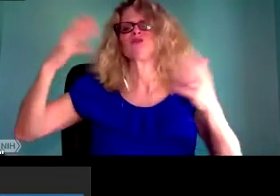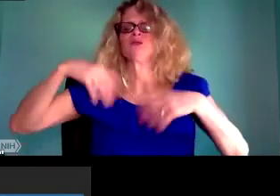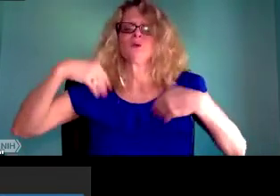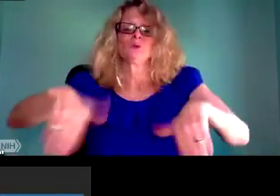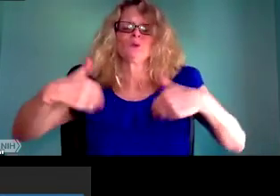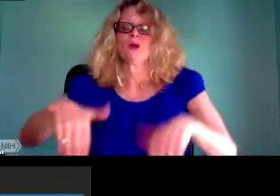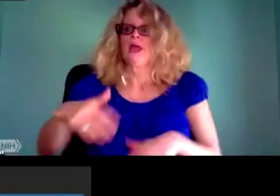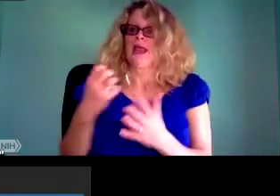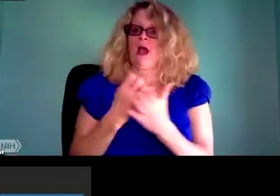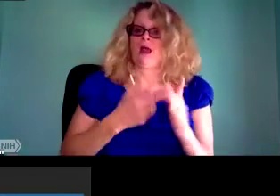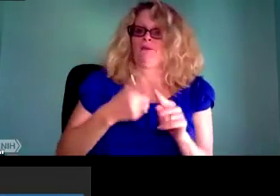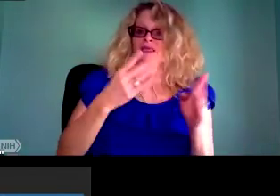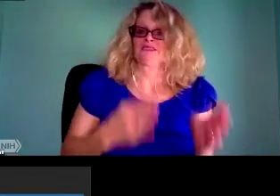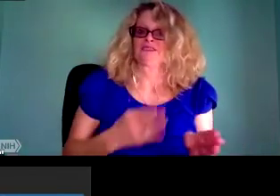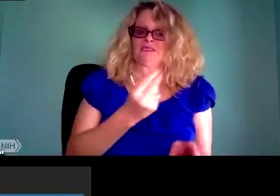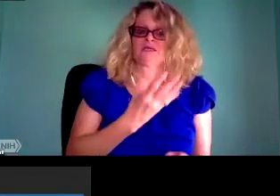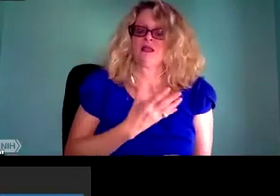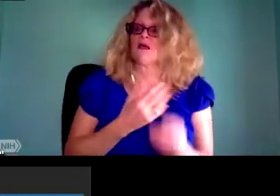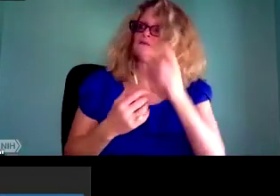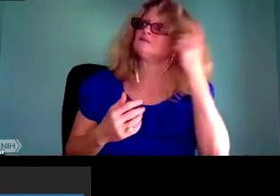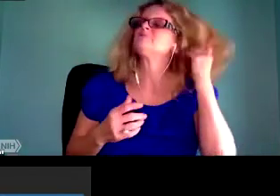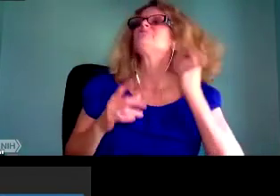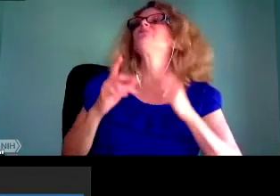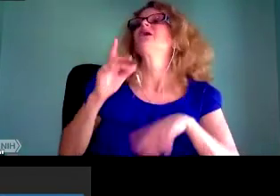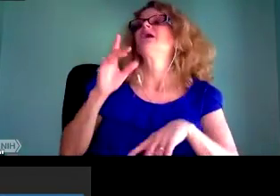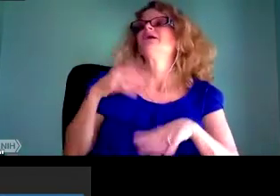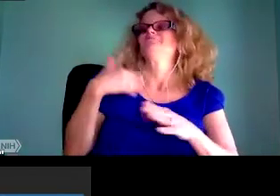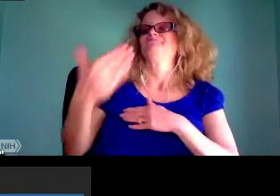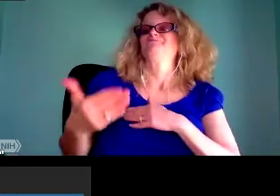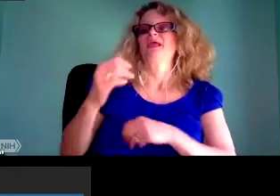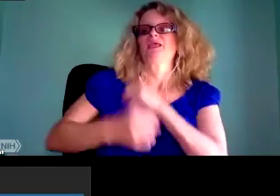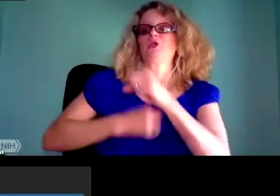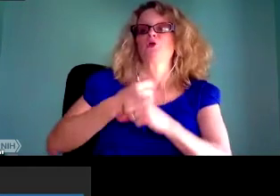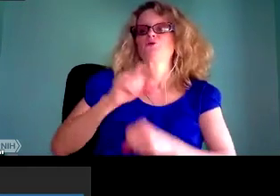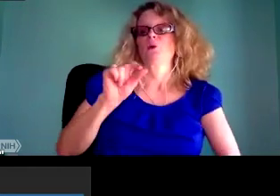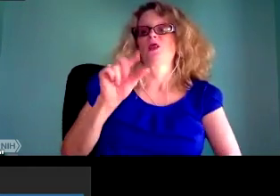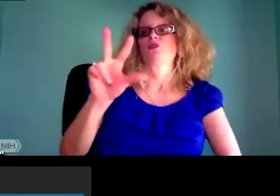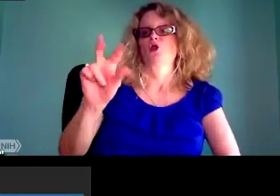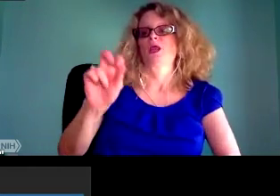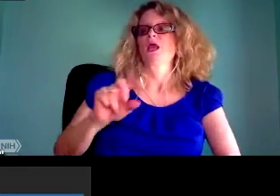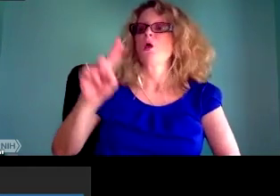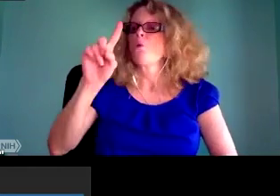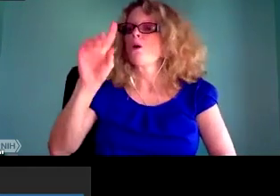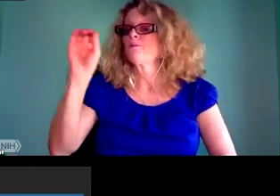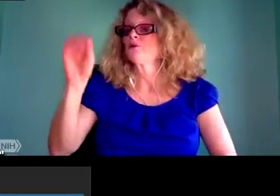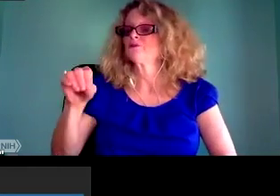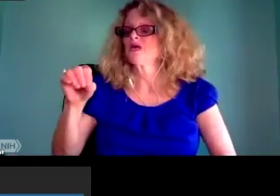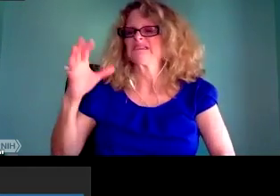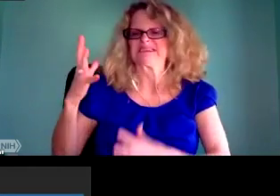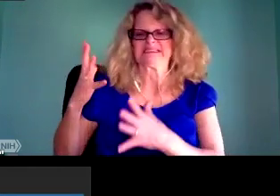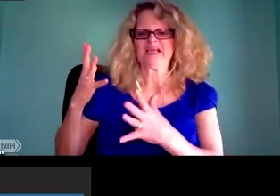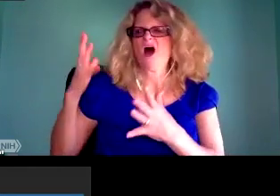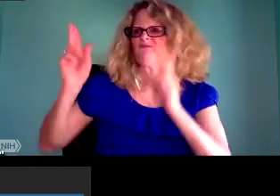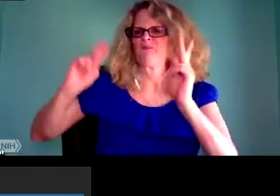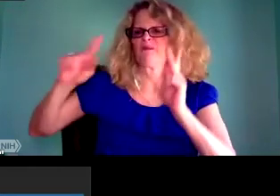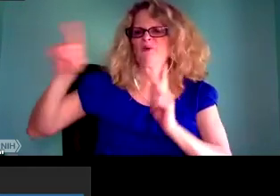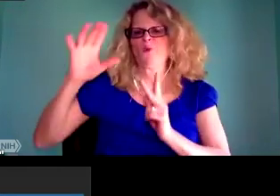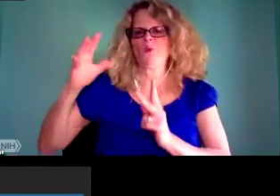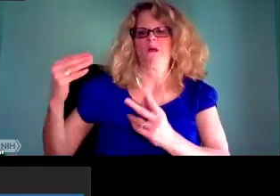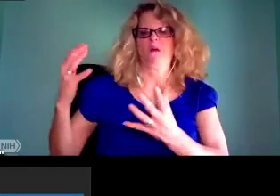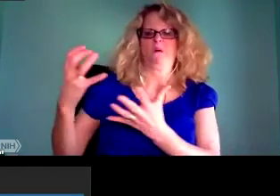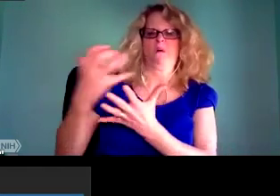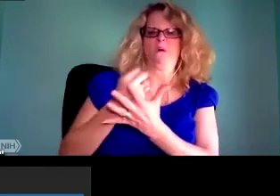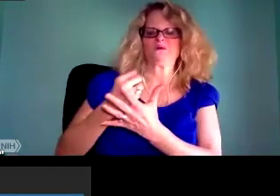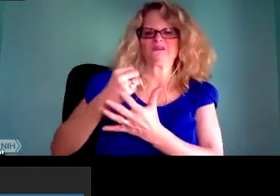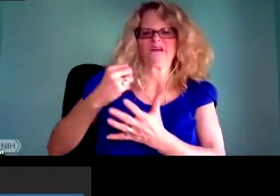O'Neill, who wrote the amazing book, Weapons of Math Destruction, she says, AI is great for helping those who are already doing great